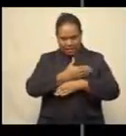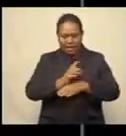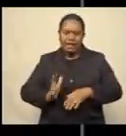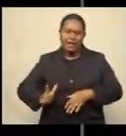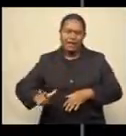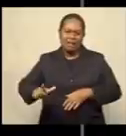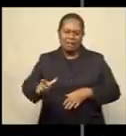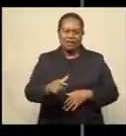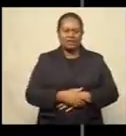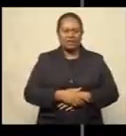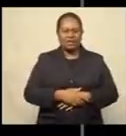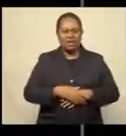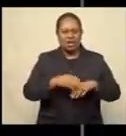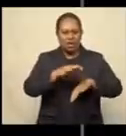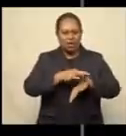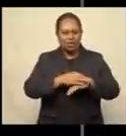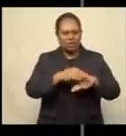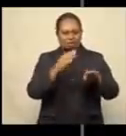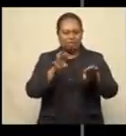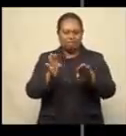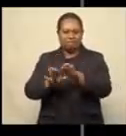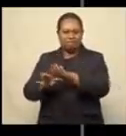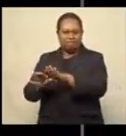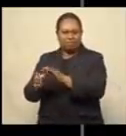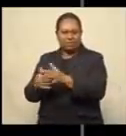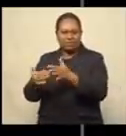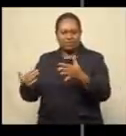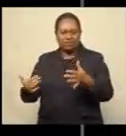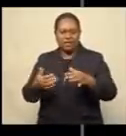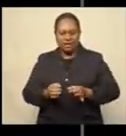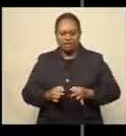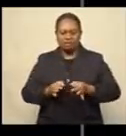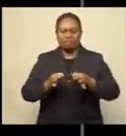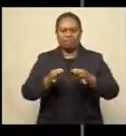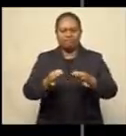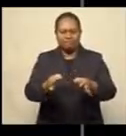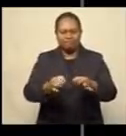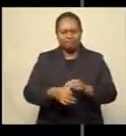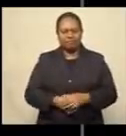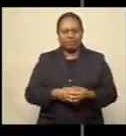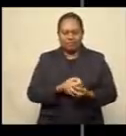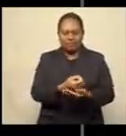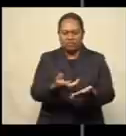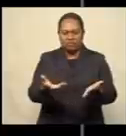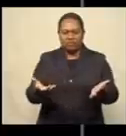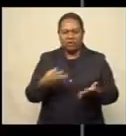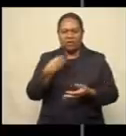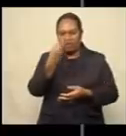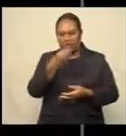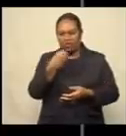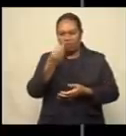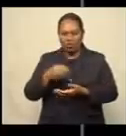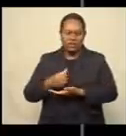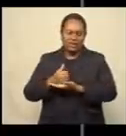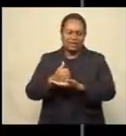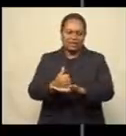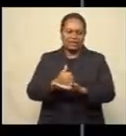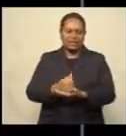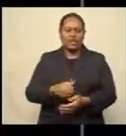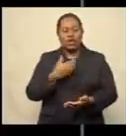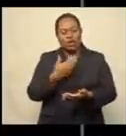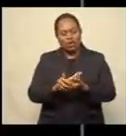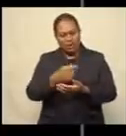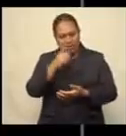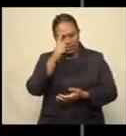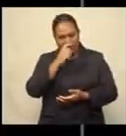Hospital cordoned off and breaches delay food ration distribution. For these stories and others, you can tune in daily to our